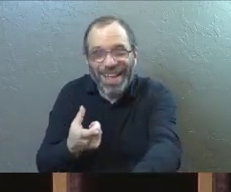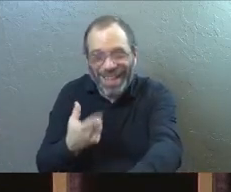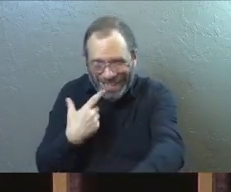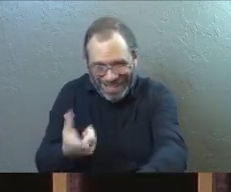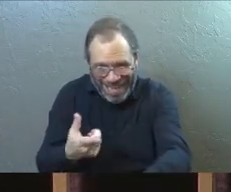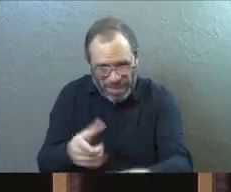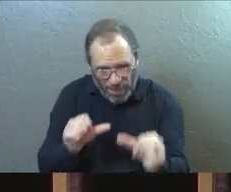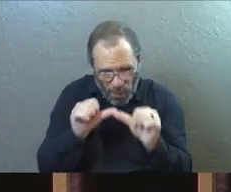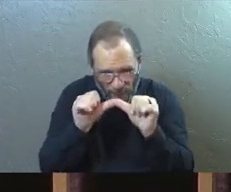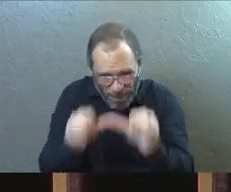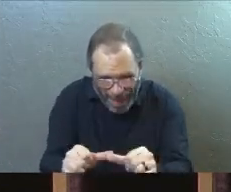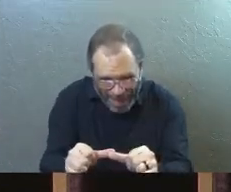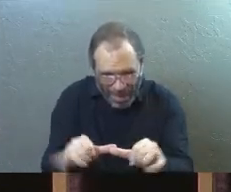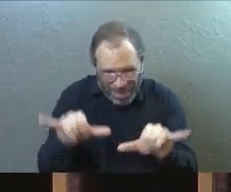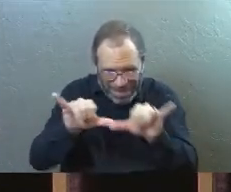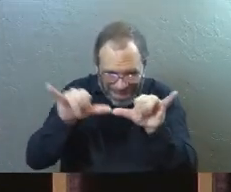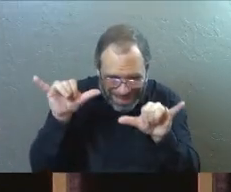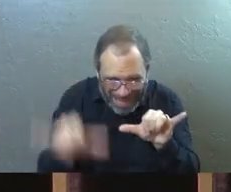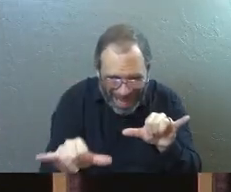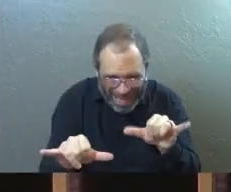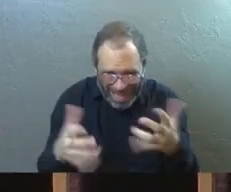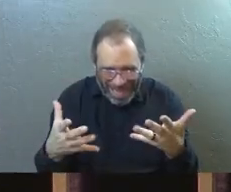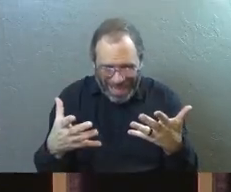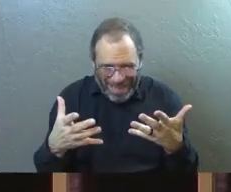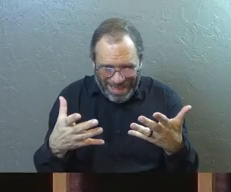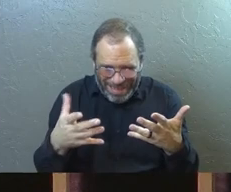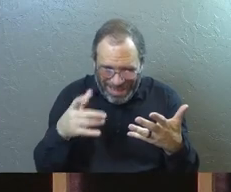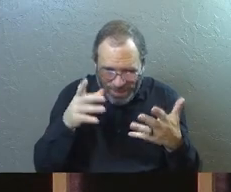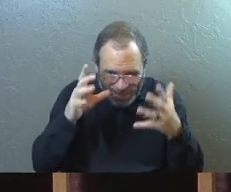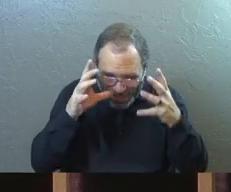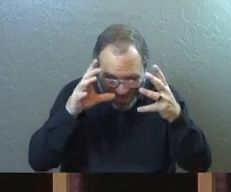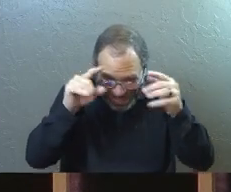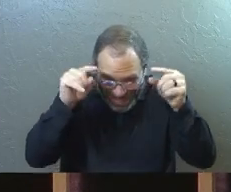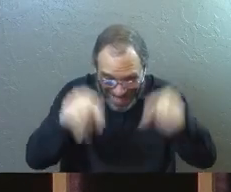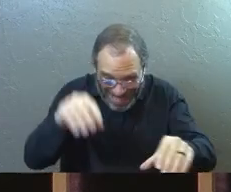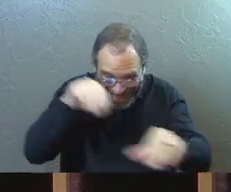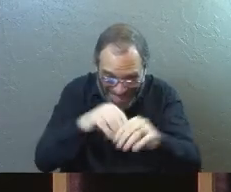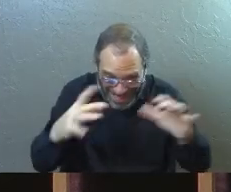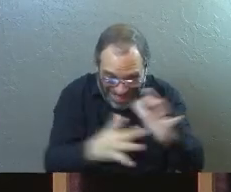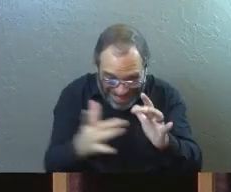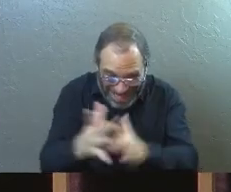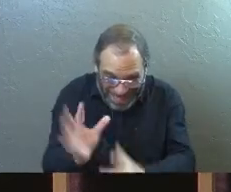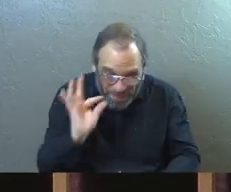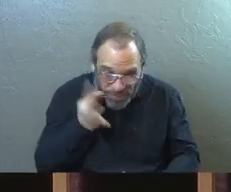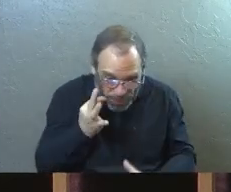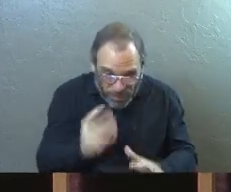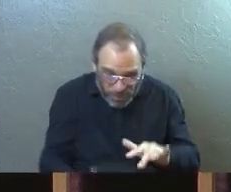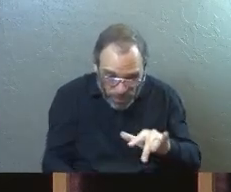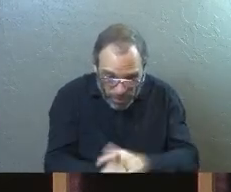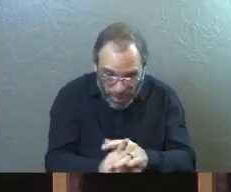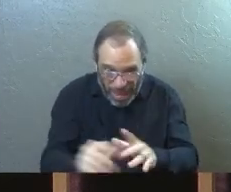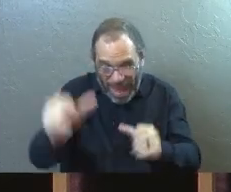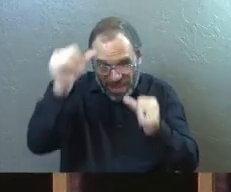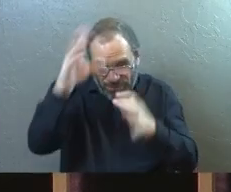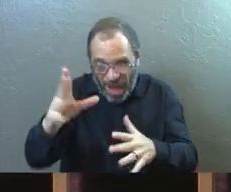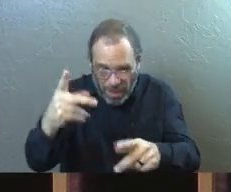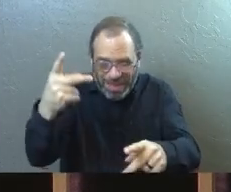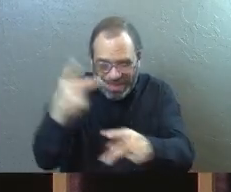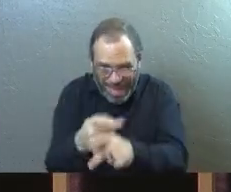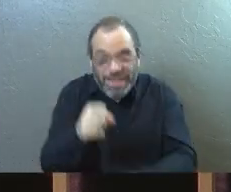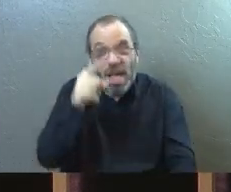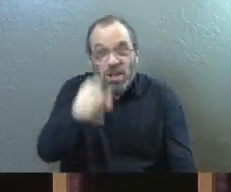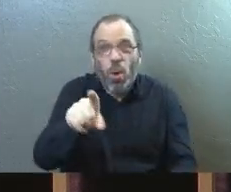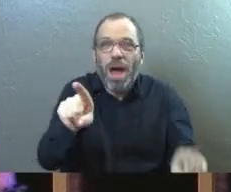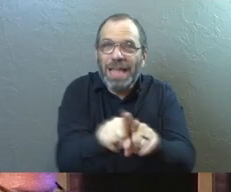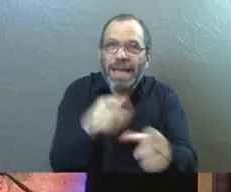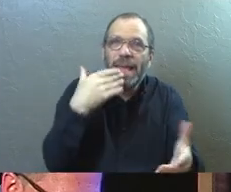all about remaining. It's all about staying put where you're supposed to be in him. And then fruit starts to come. And God the Father starts to take care